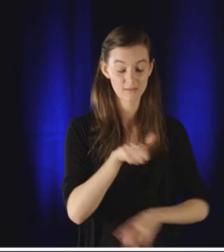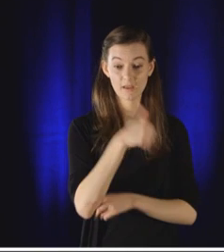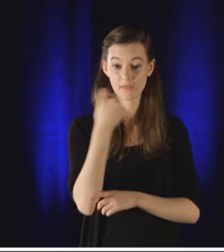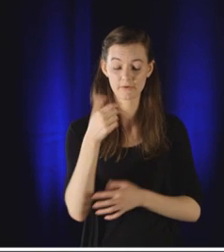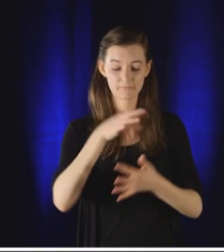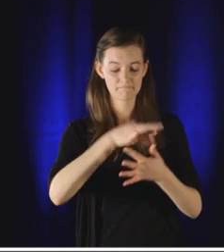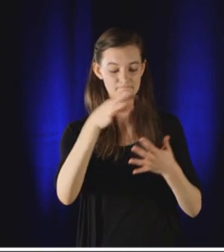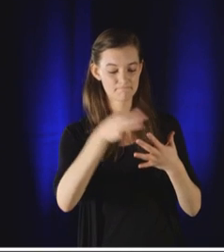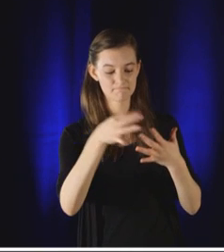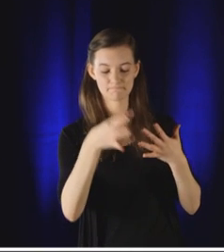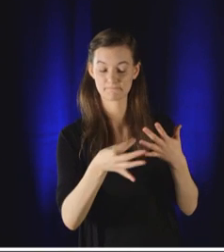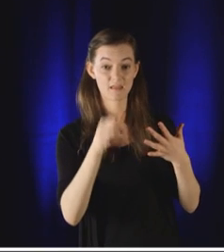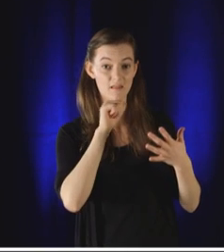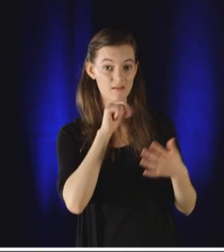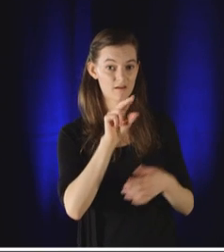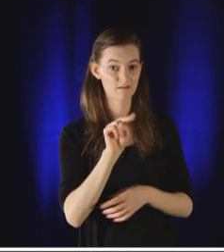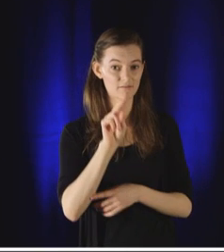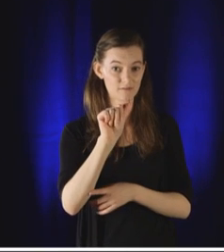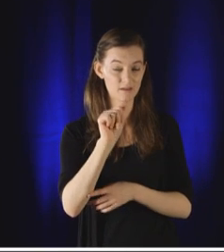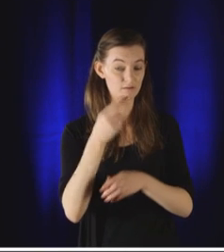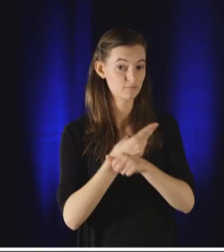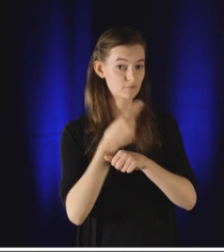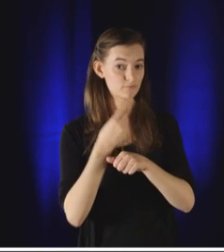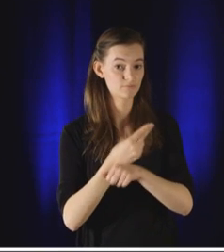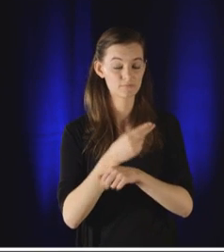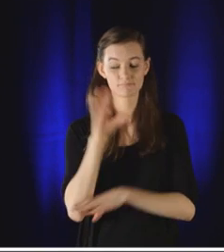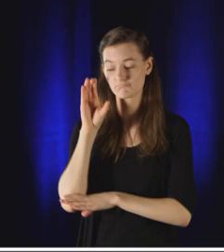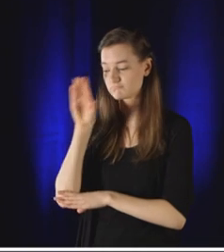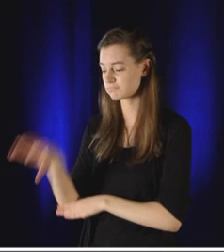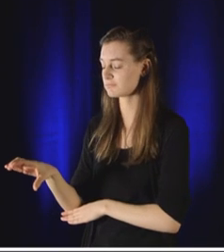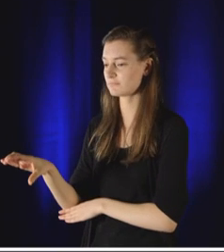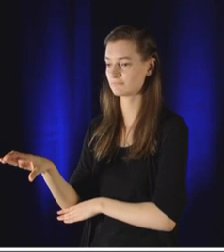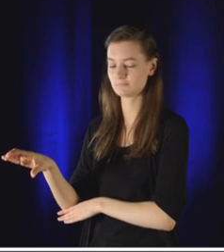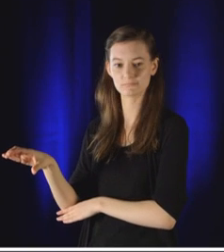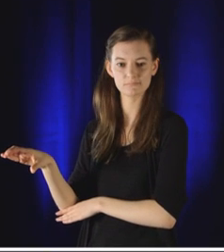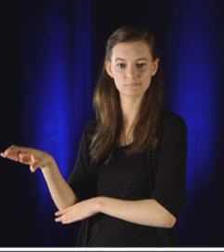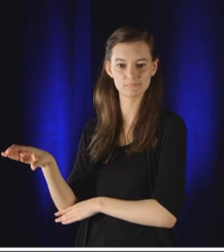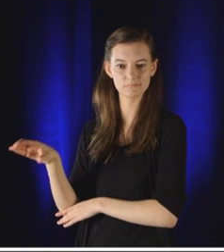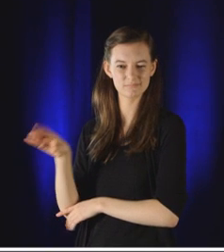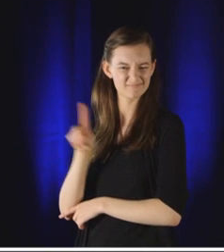Could anything but nonviolent action be used to defeat ISIS?